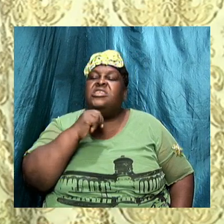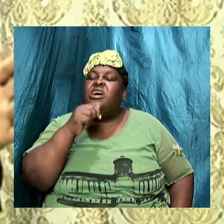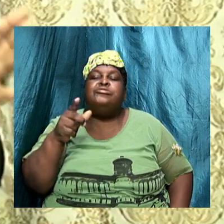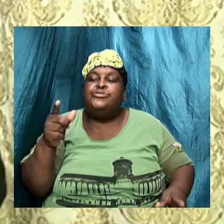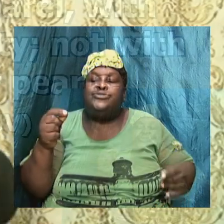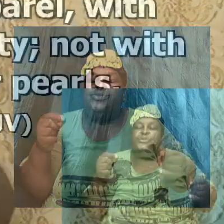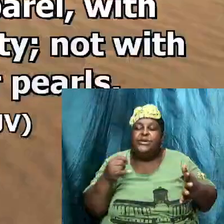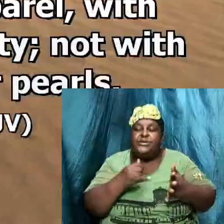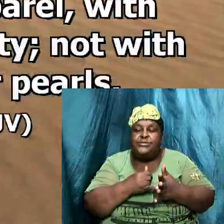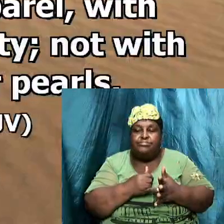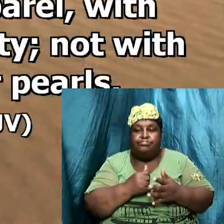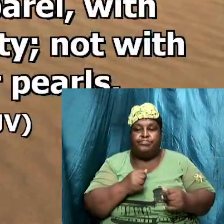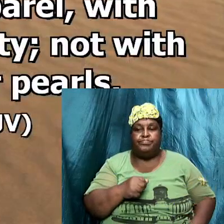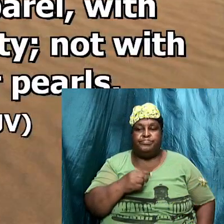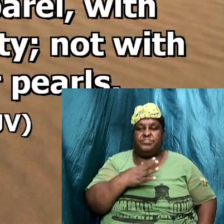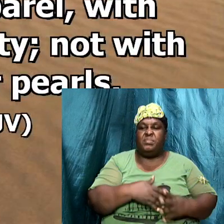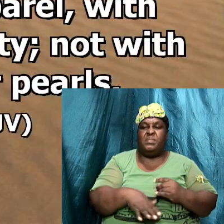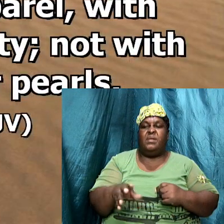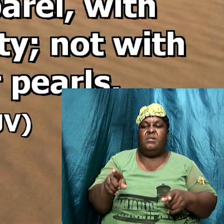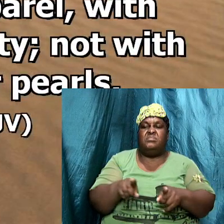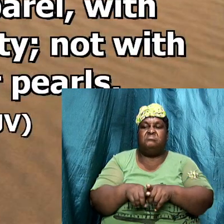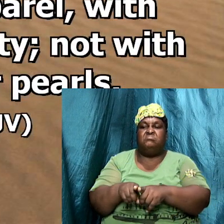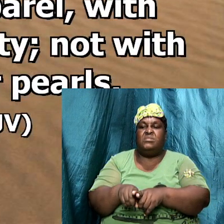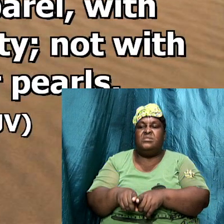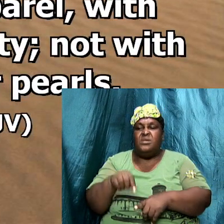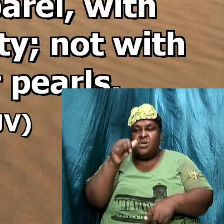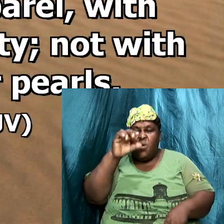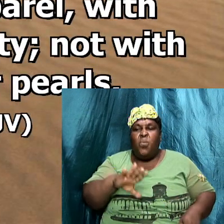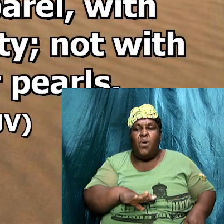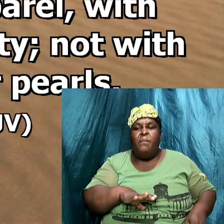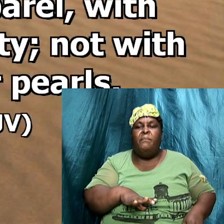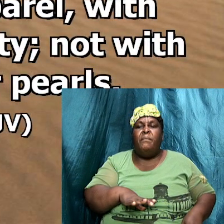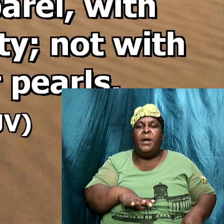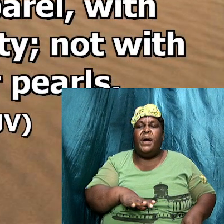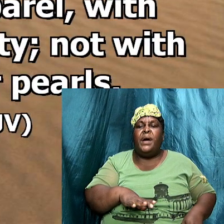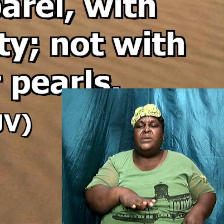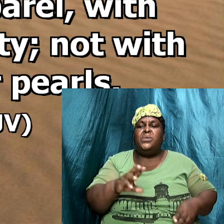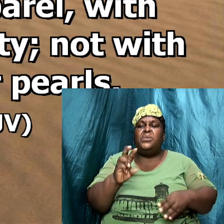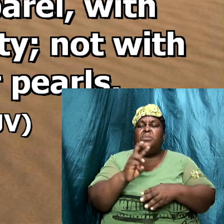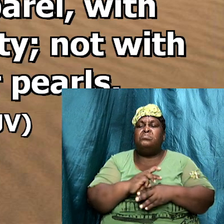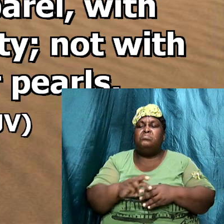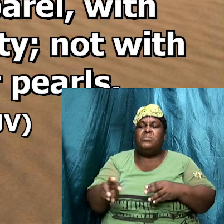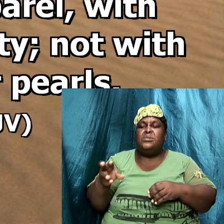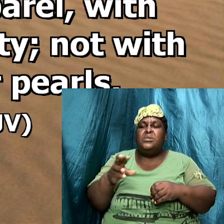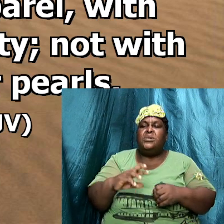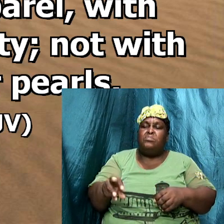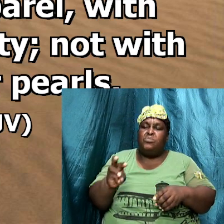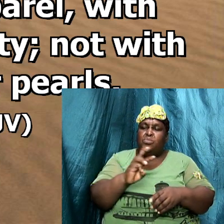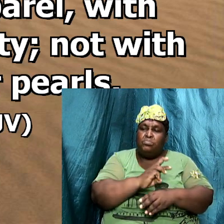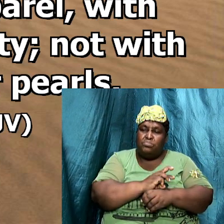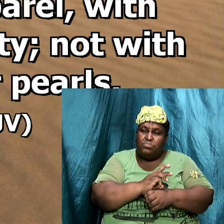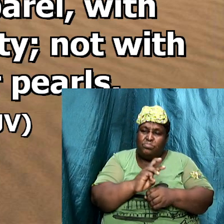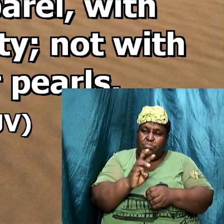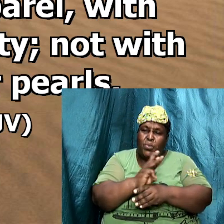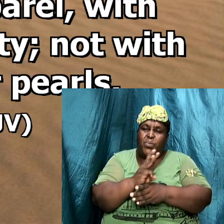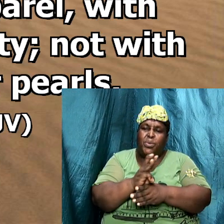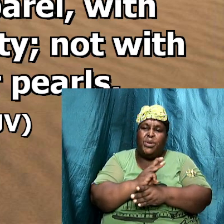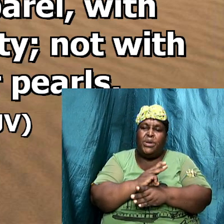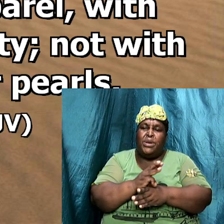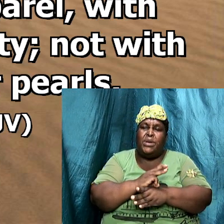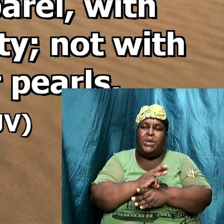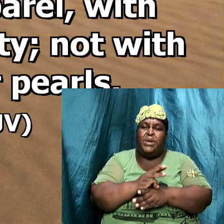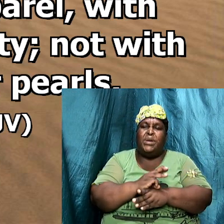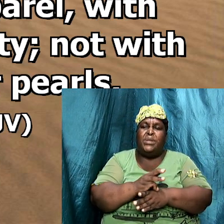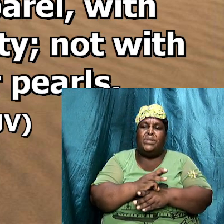in like manner also the woman adorned themselves in modest apparel with